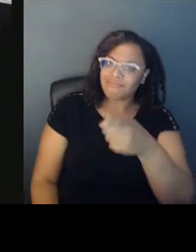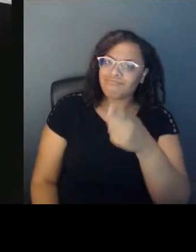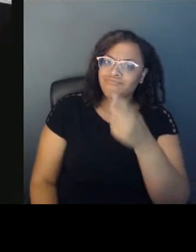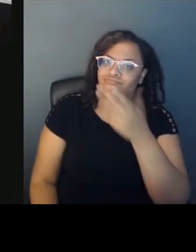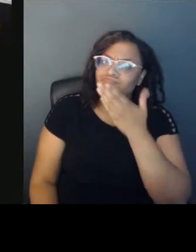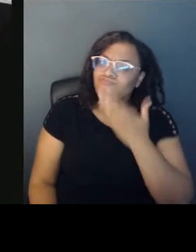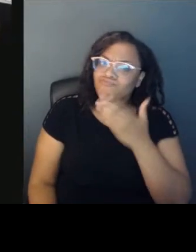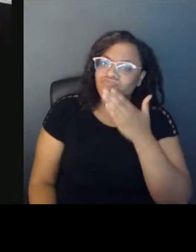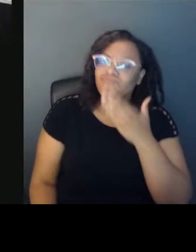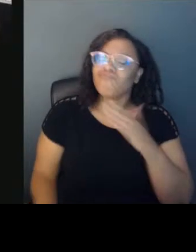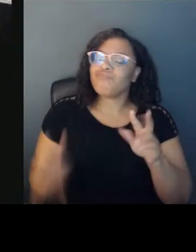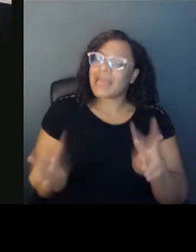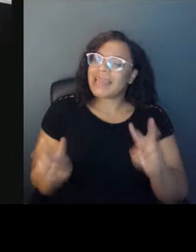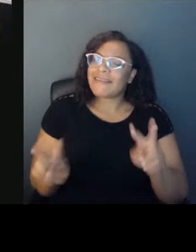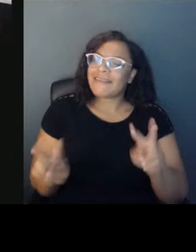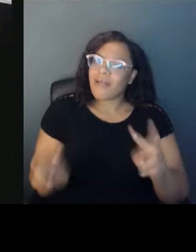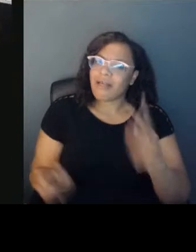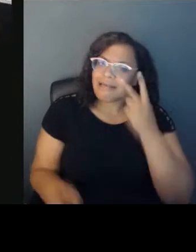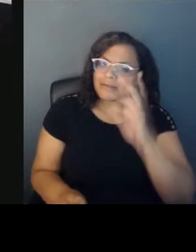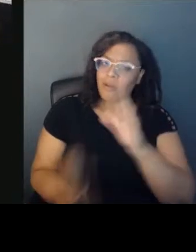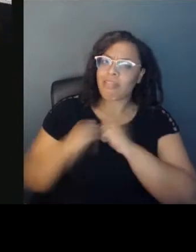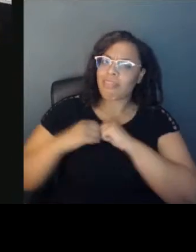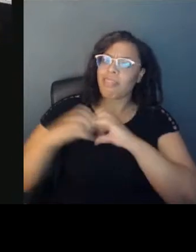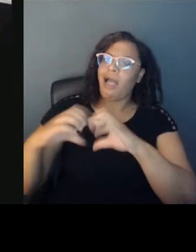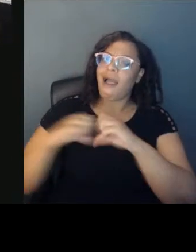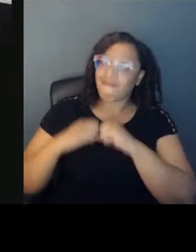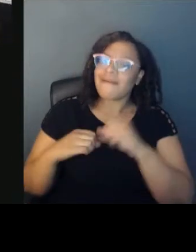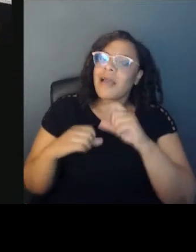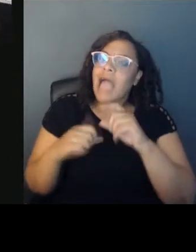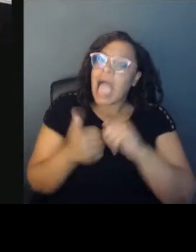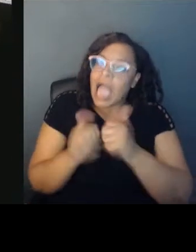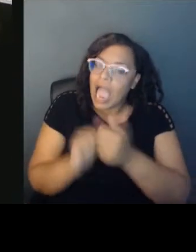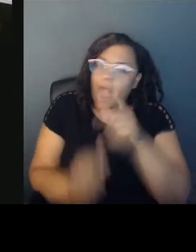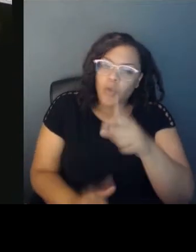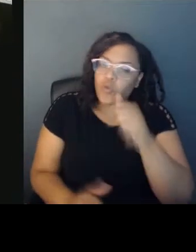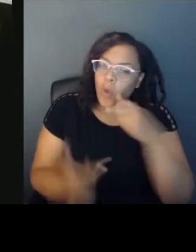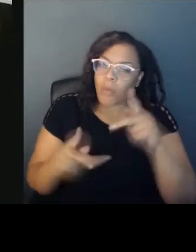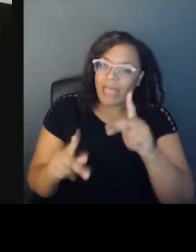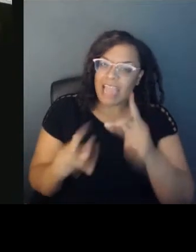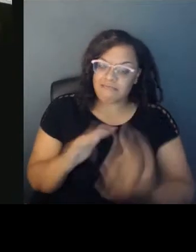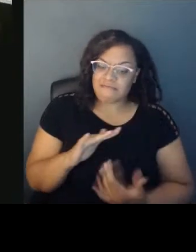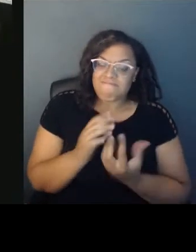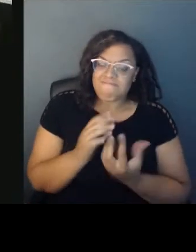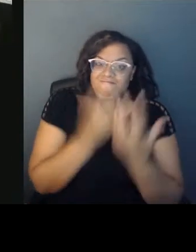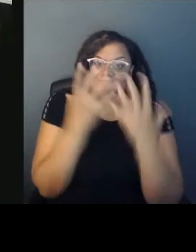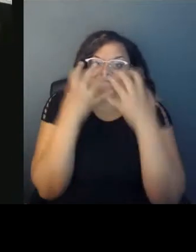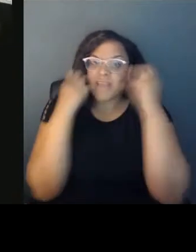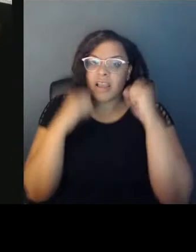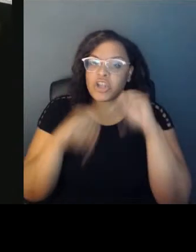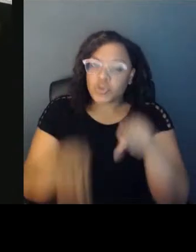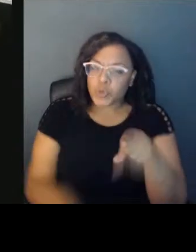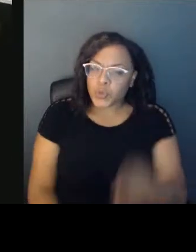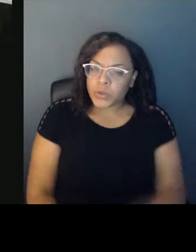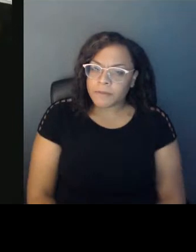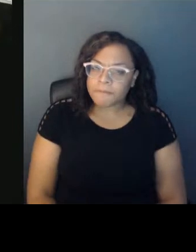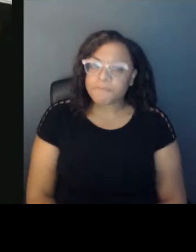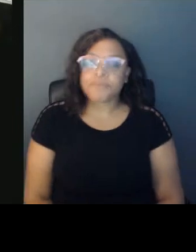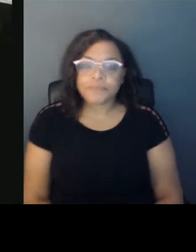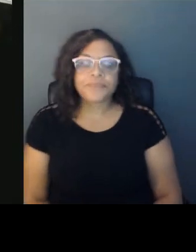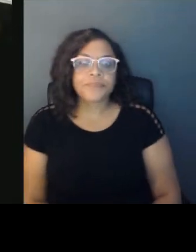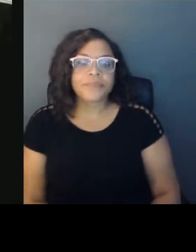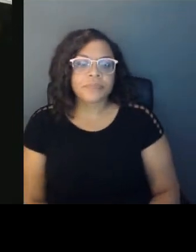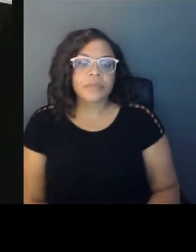has a lot of love in you. We can all see that. How do you not let the anger take you over? I mean, I think you have to find,